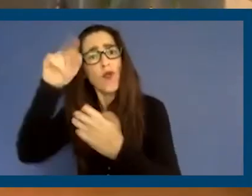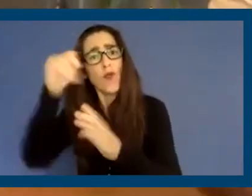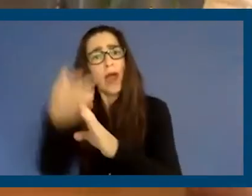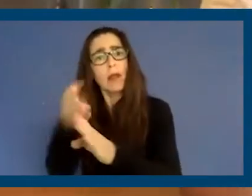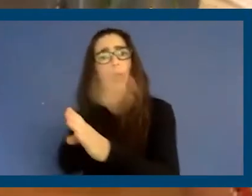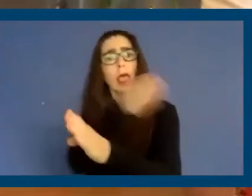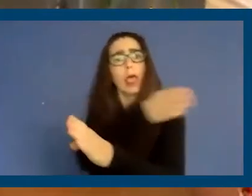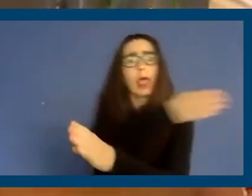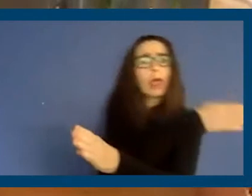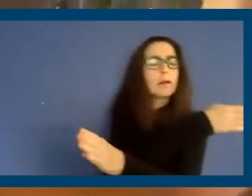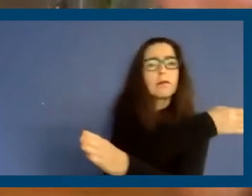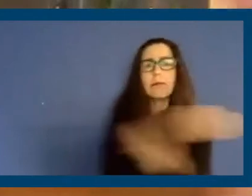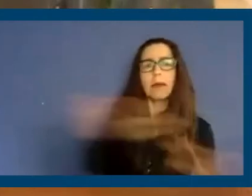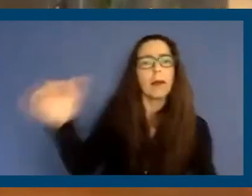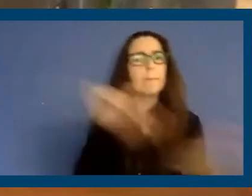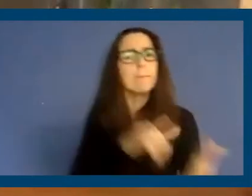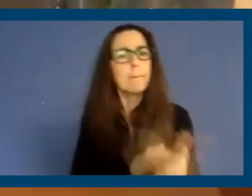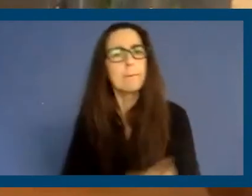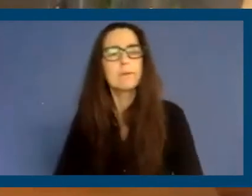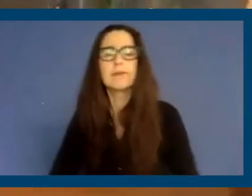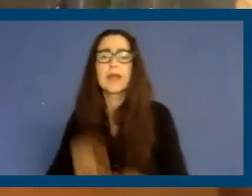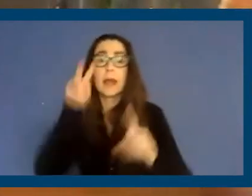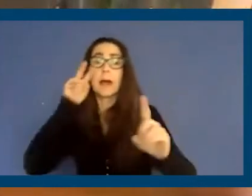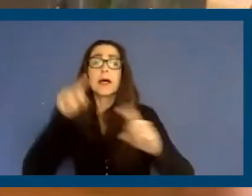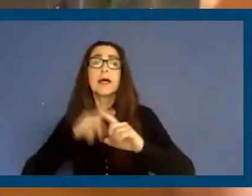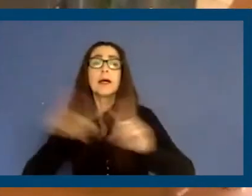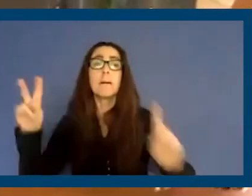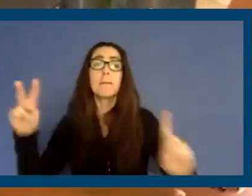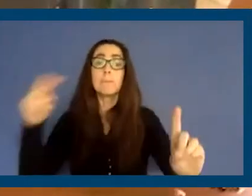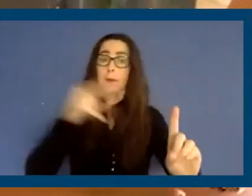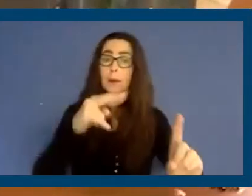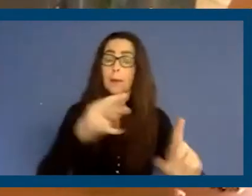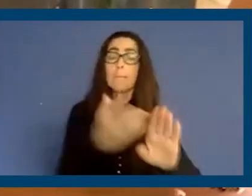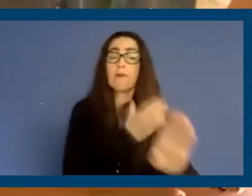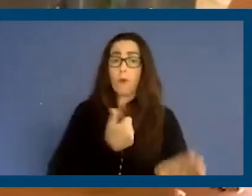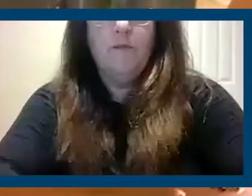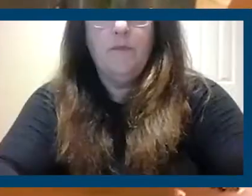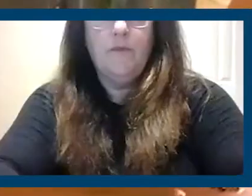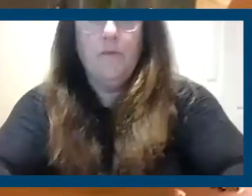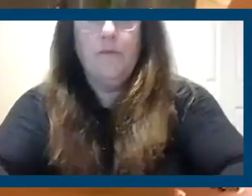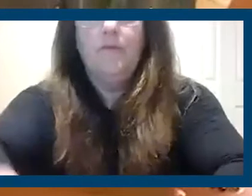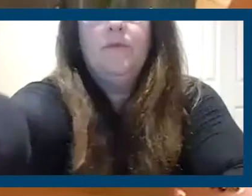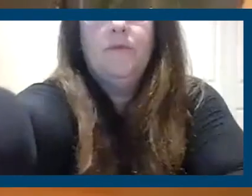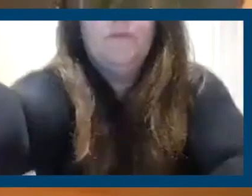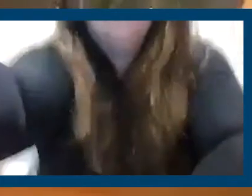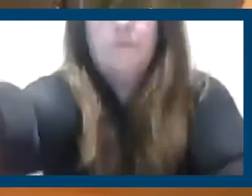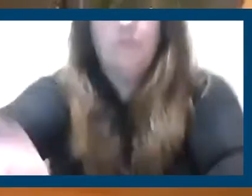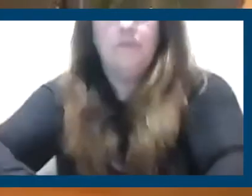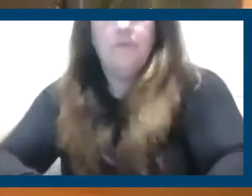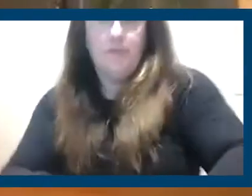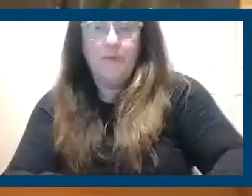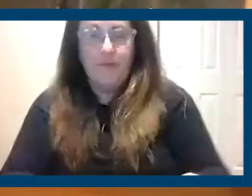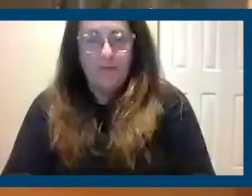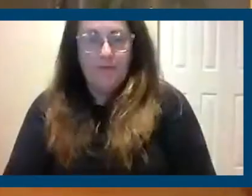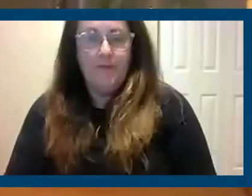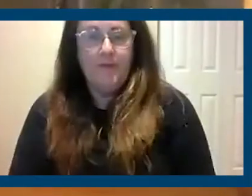I come in through this perspective also, various perspectives, but as a former leader of the California State Senate, your state